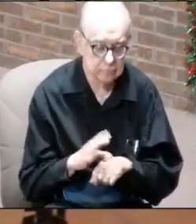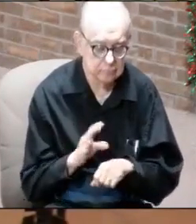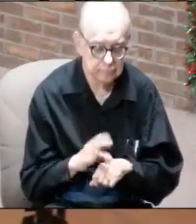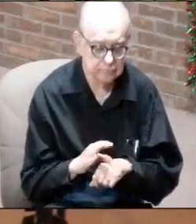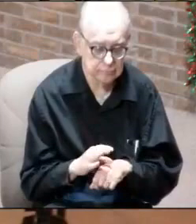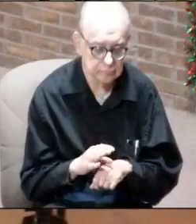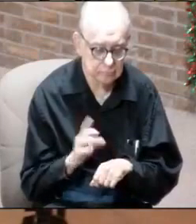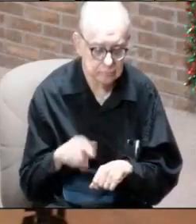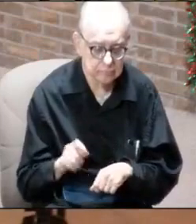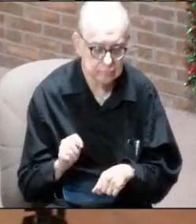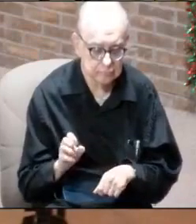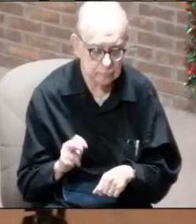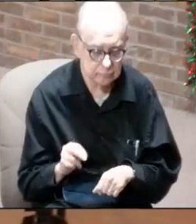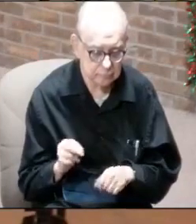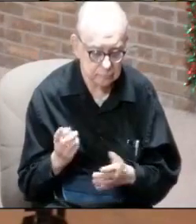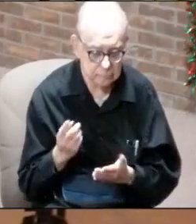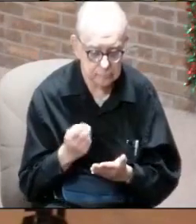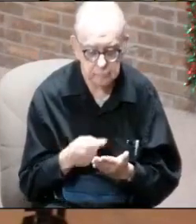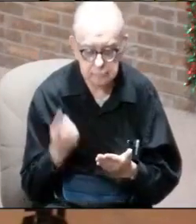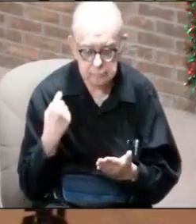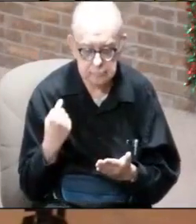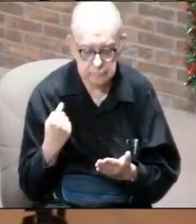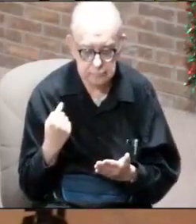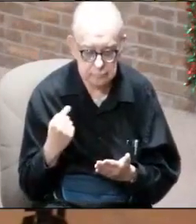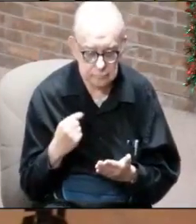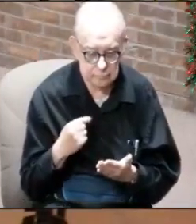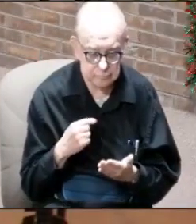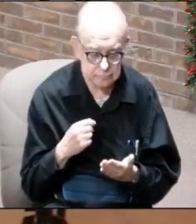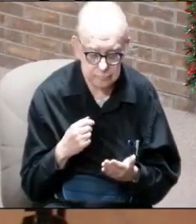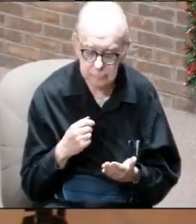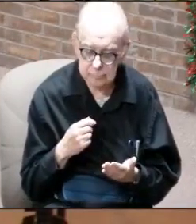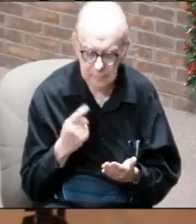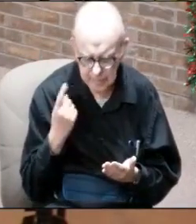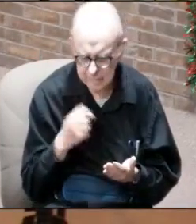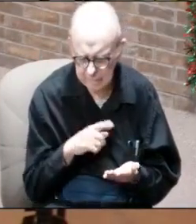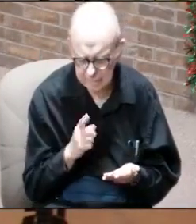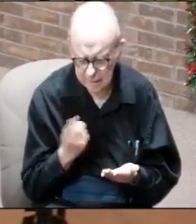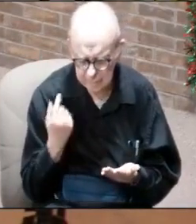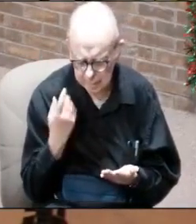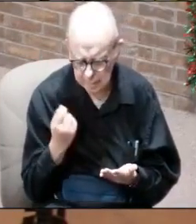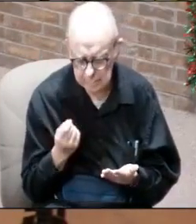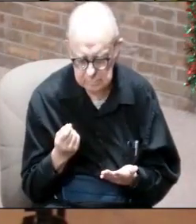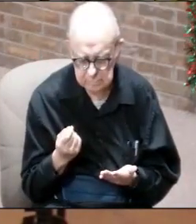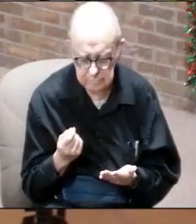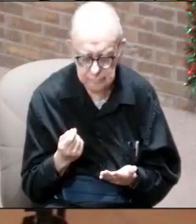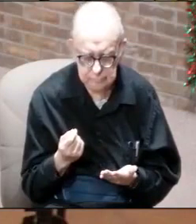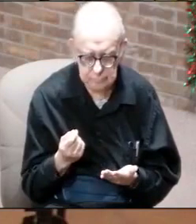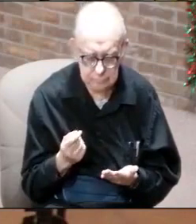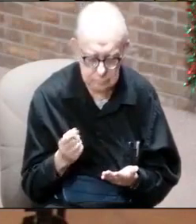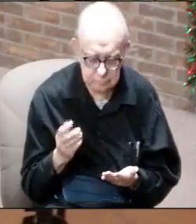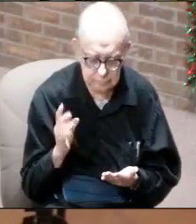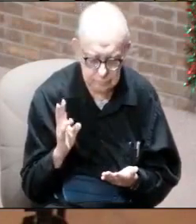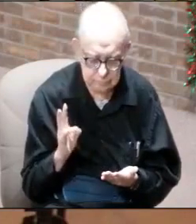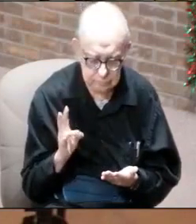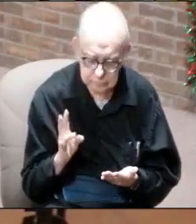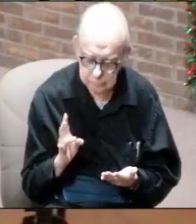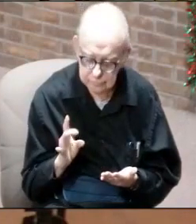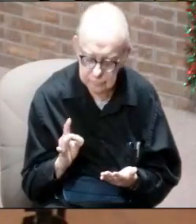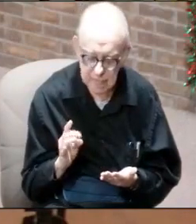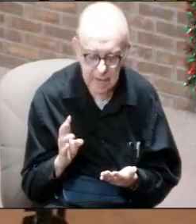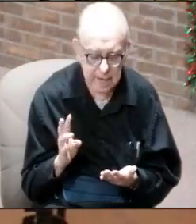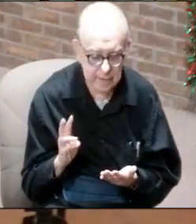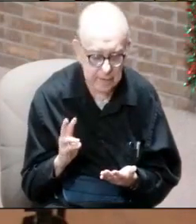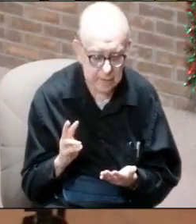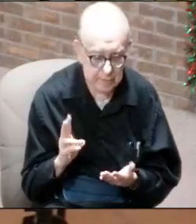in Tennessee. Last week, they baptized, I think it was last week, what she posted, 86 people they